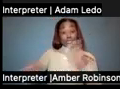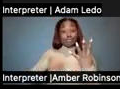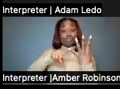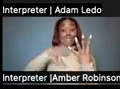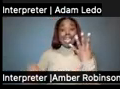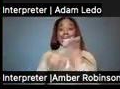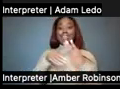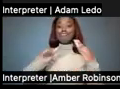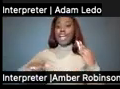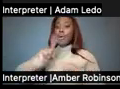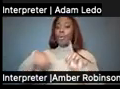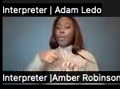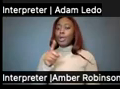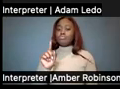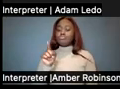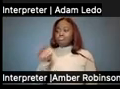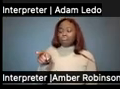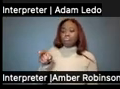where do they want to be placed?